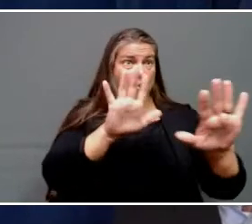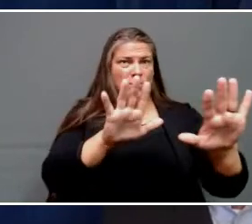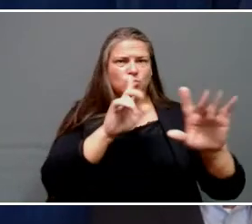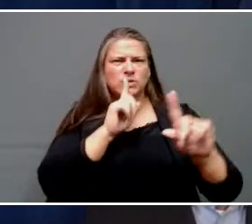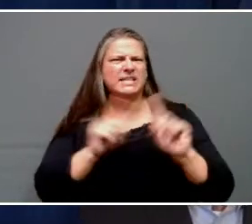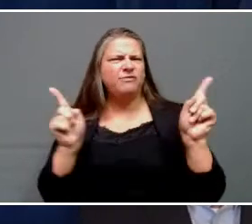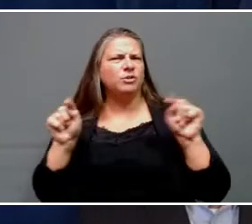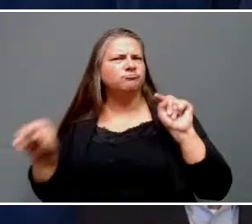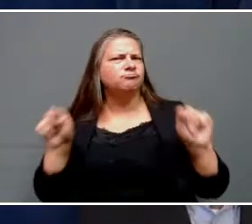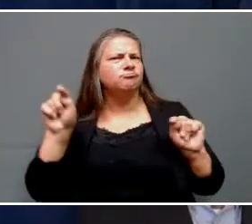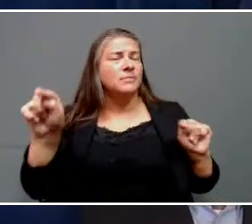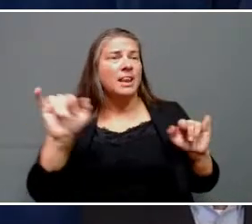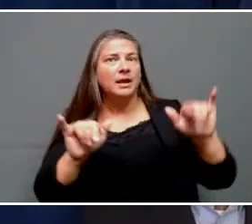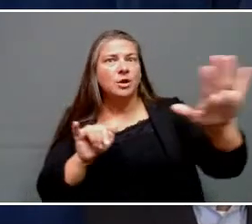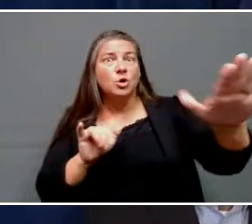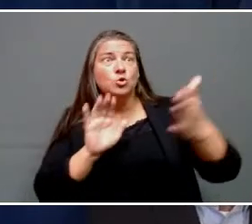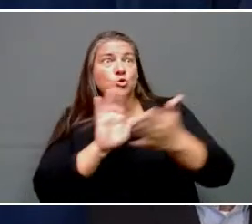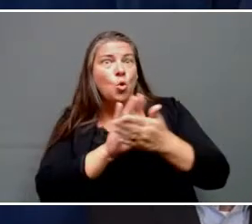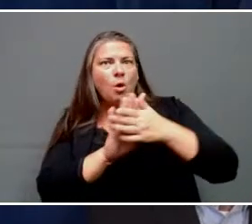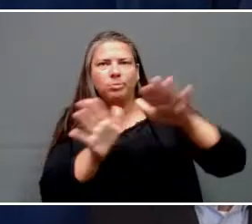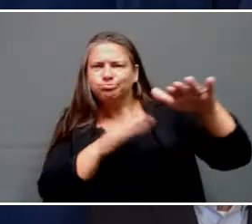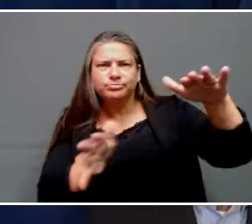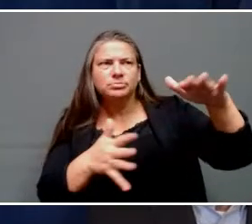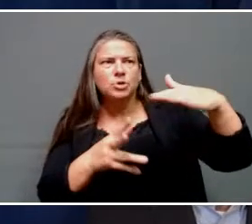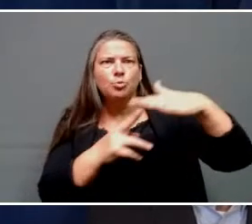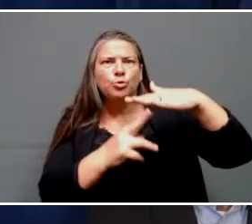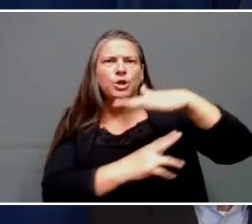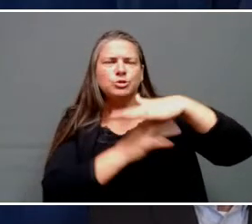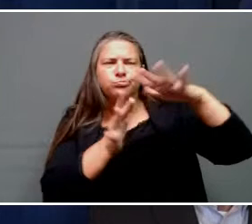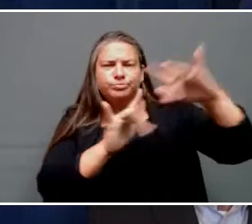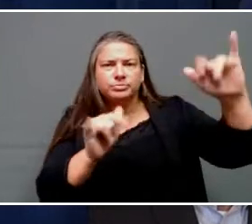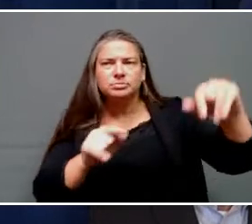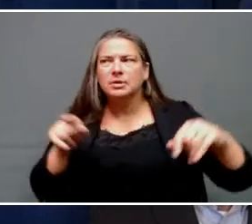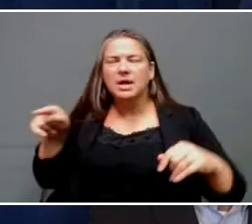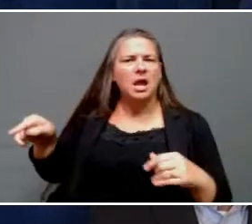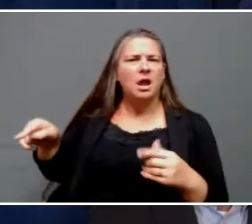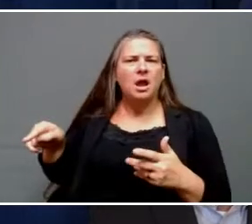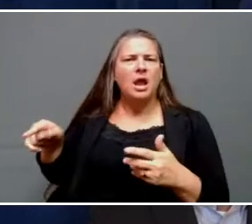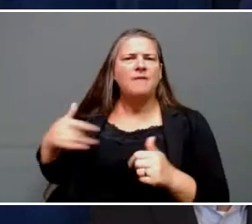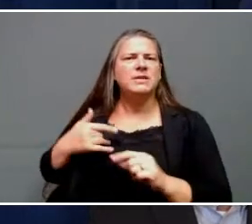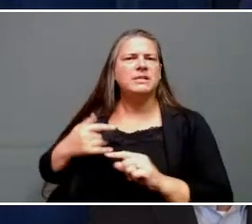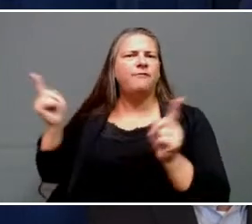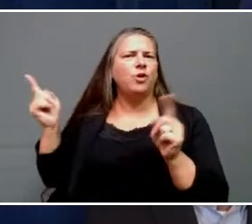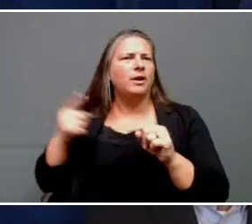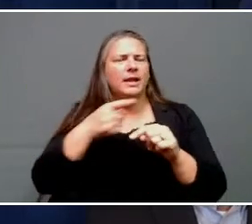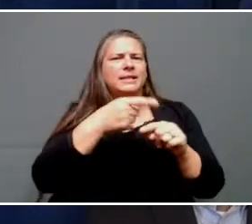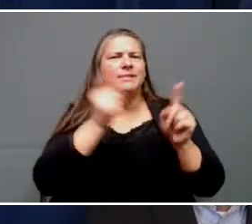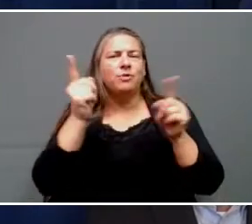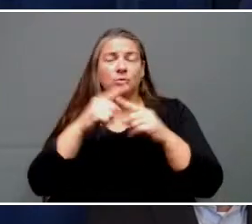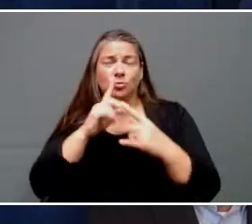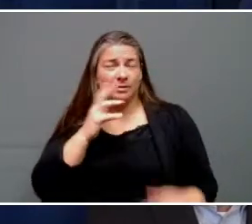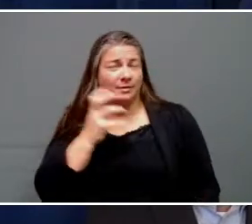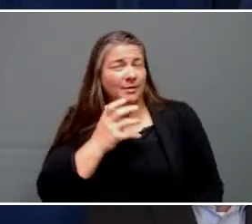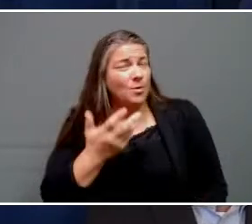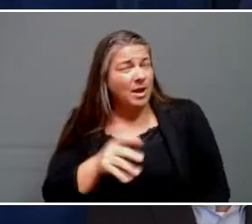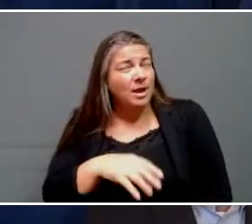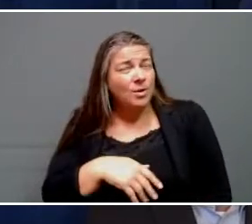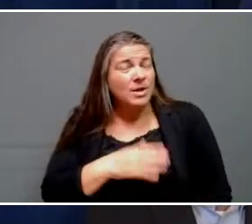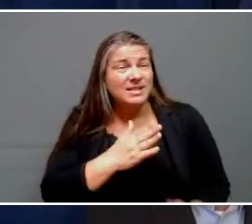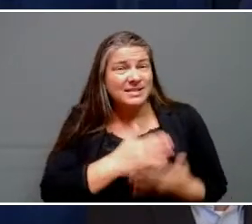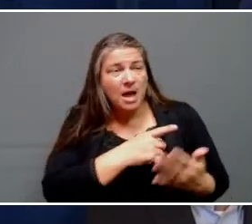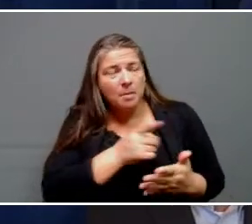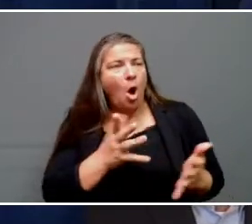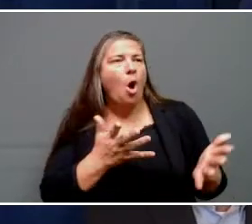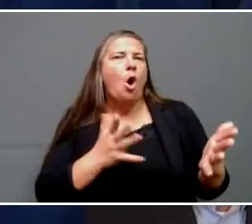the bridges. It's really, you know, there's things that can be amazing, amazingly good or amazingly bad,